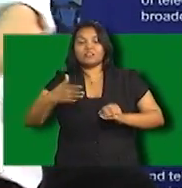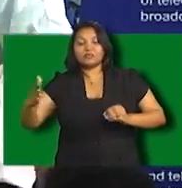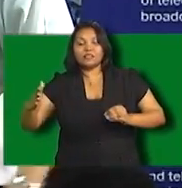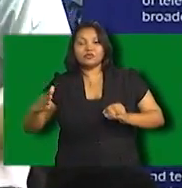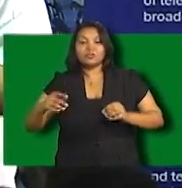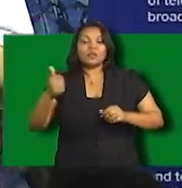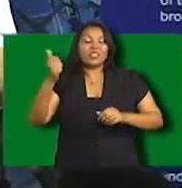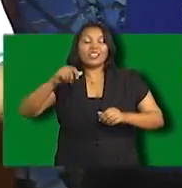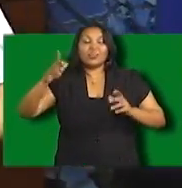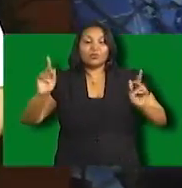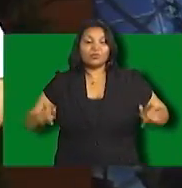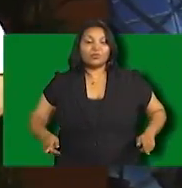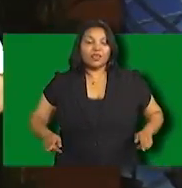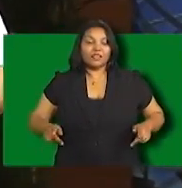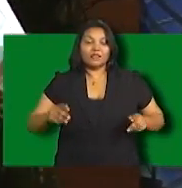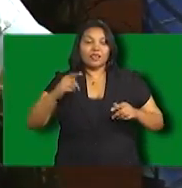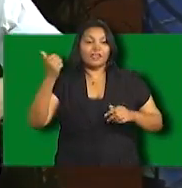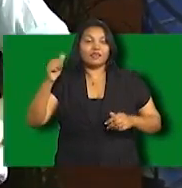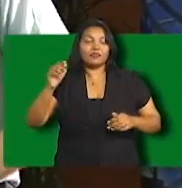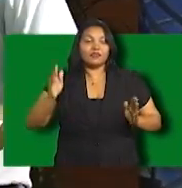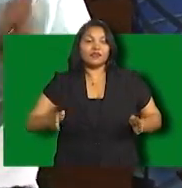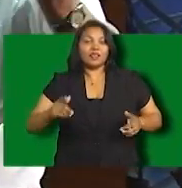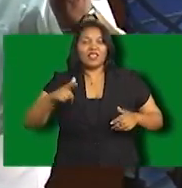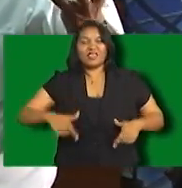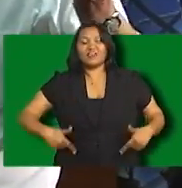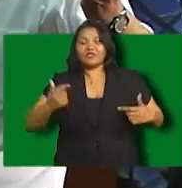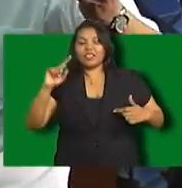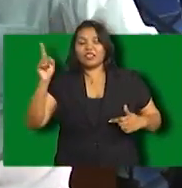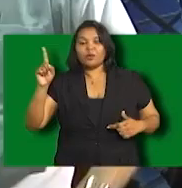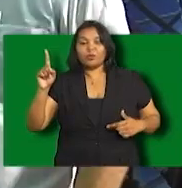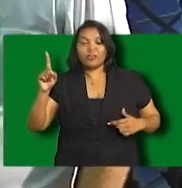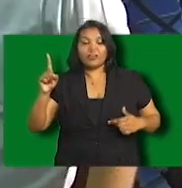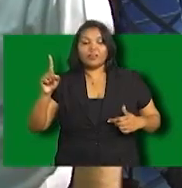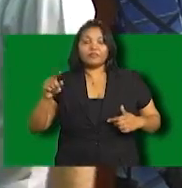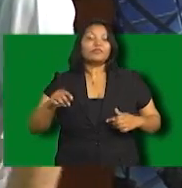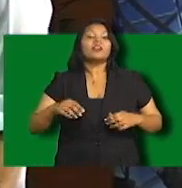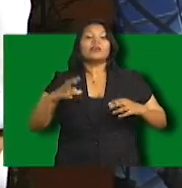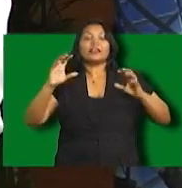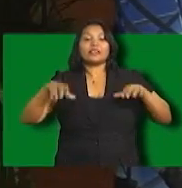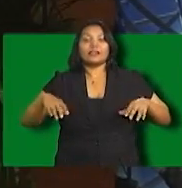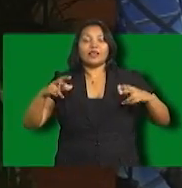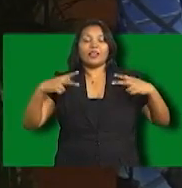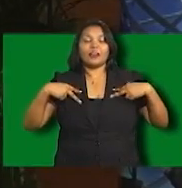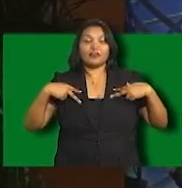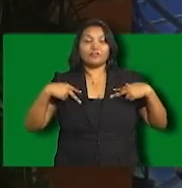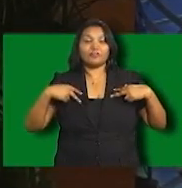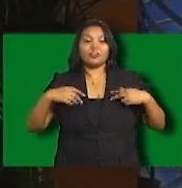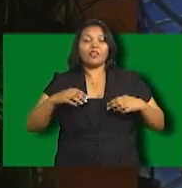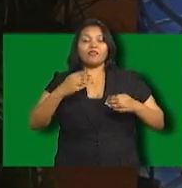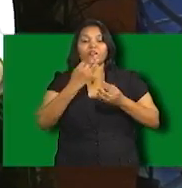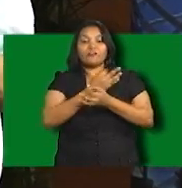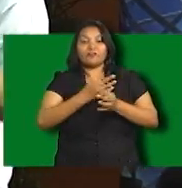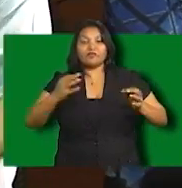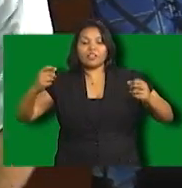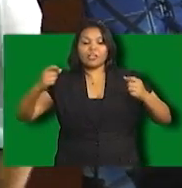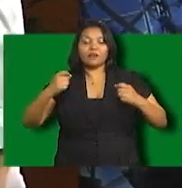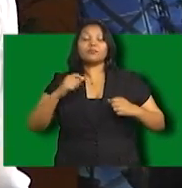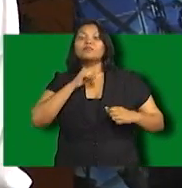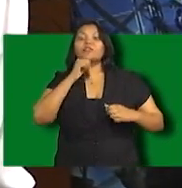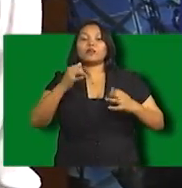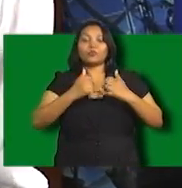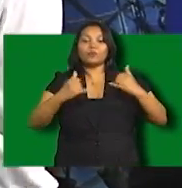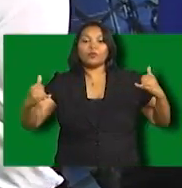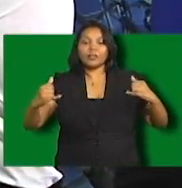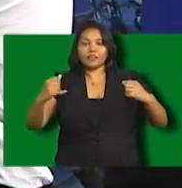caravans who are people who have not got electricity. There are folks in the UK that do not have electricity to the house. generate it themselves. All that sort of stuff